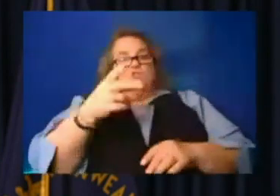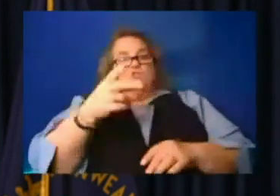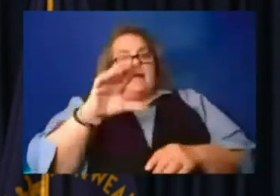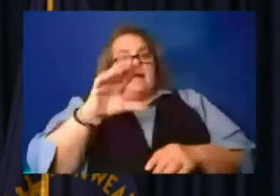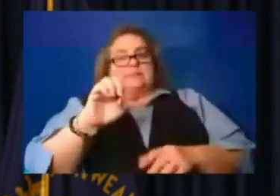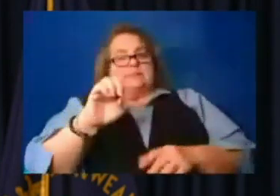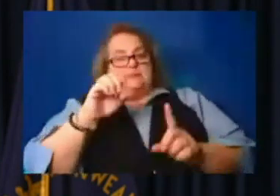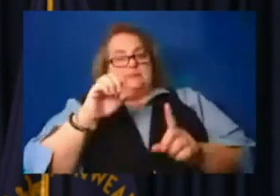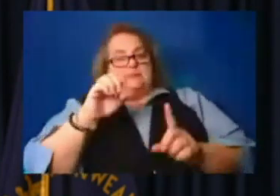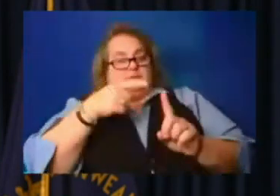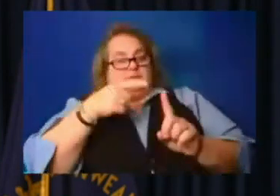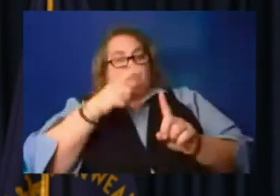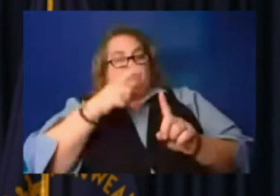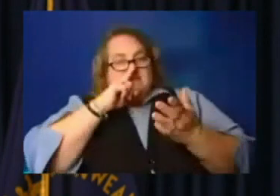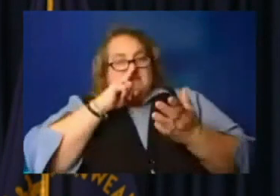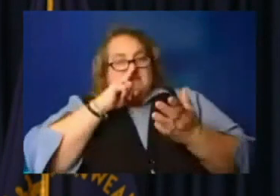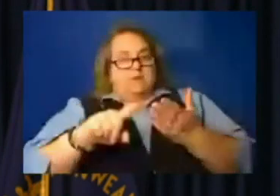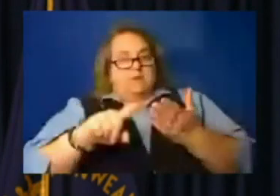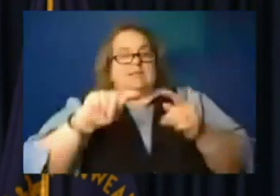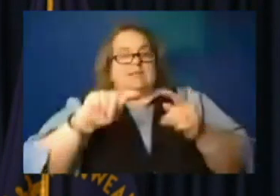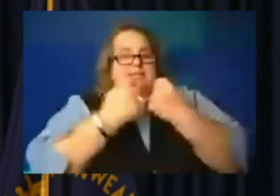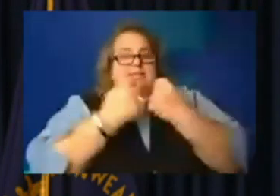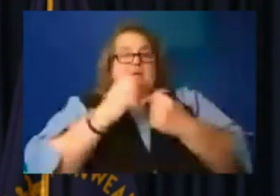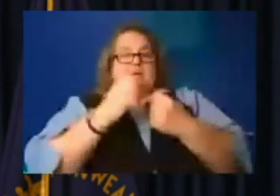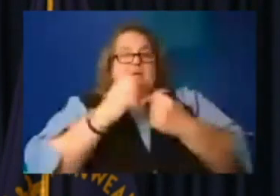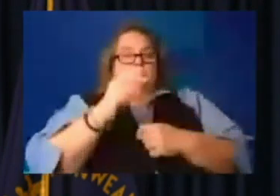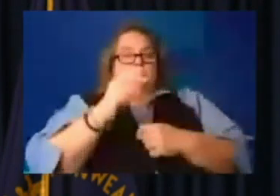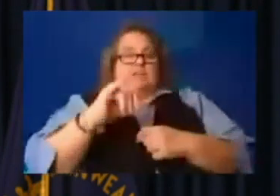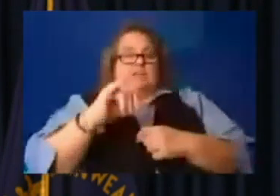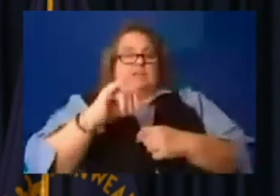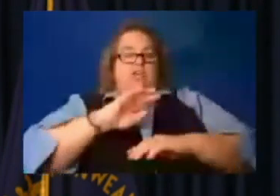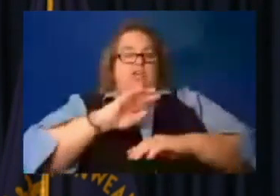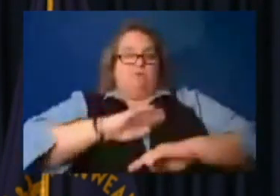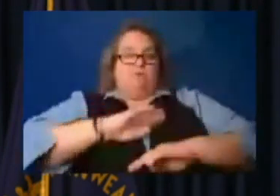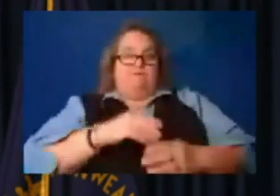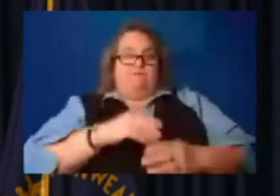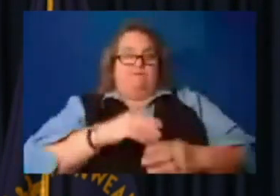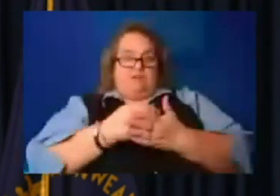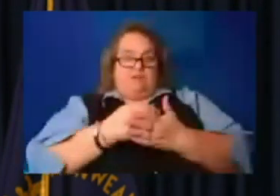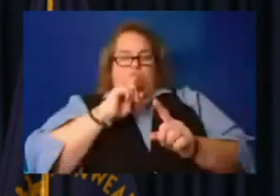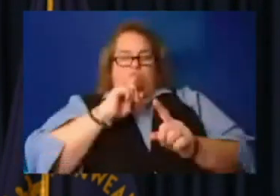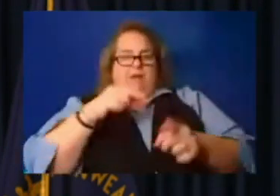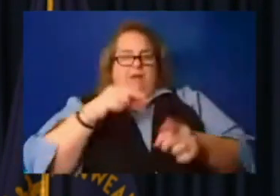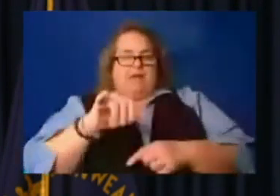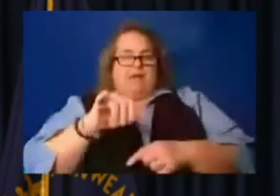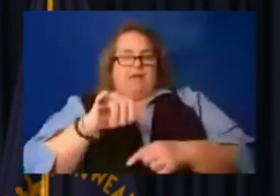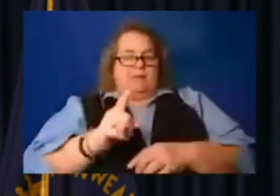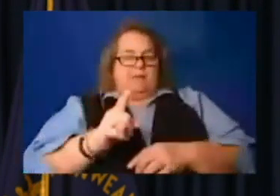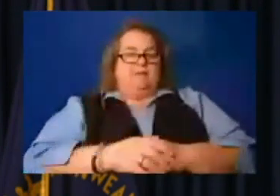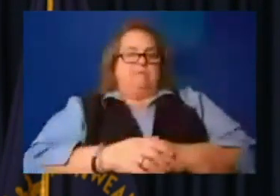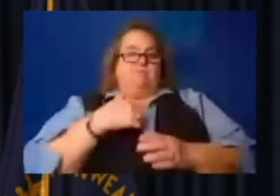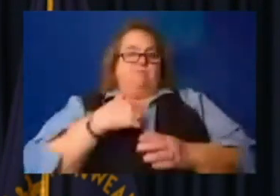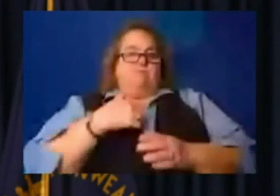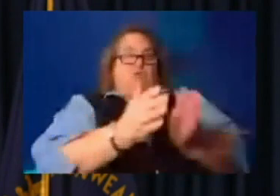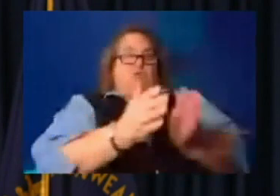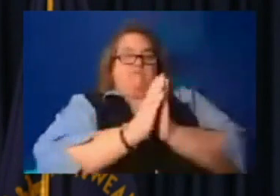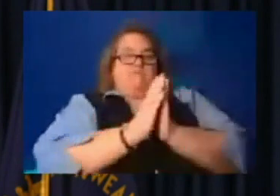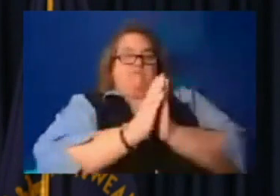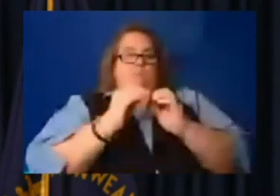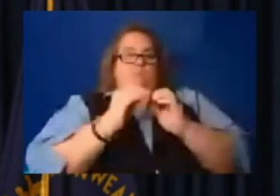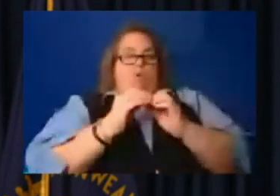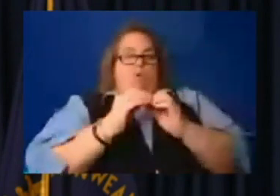Kentucky Flood Relief Fund. Talk about that in a moment. We have requested additional individual assistance for Leslie,